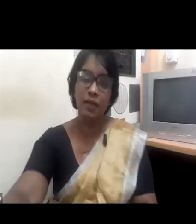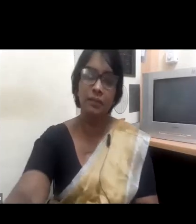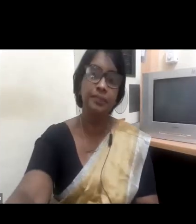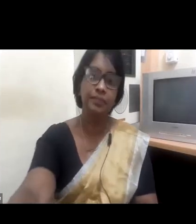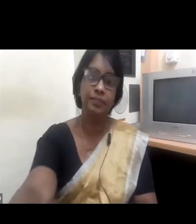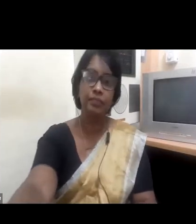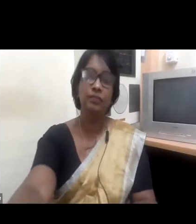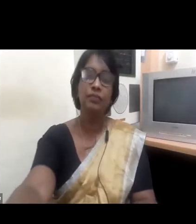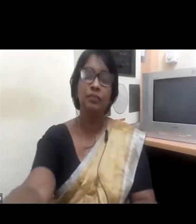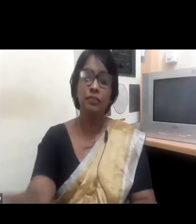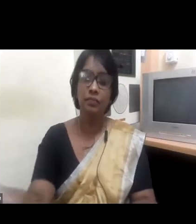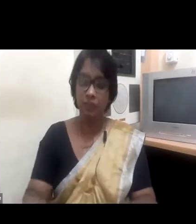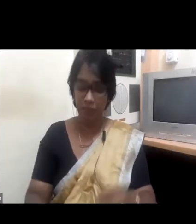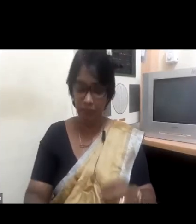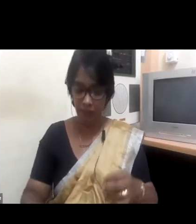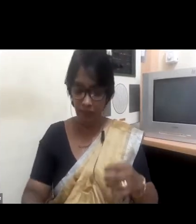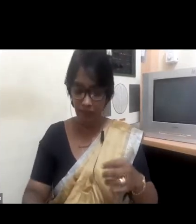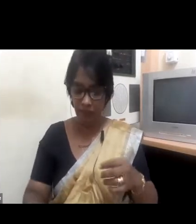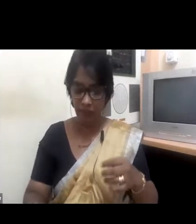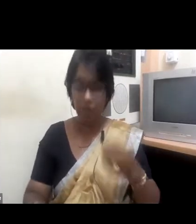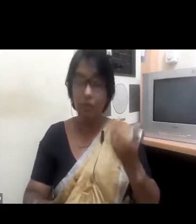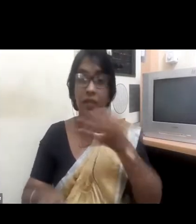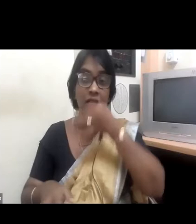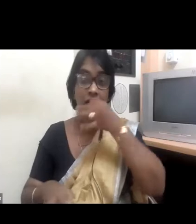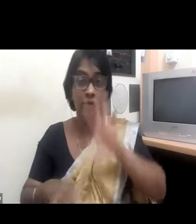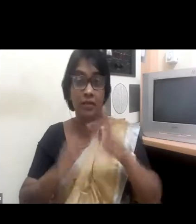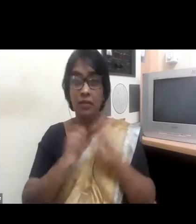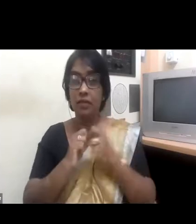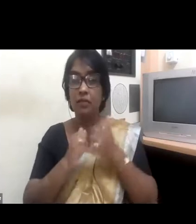think it's really good that we have been talking much, much more about this.